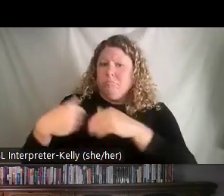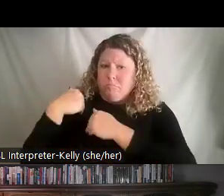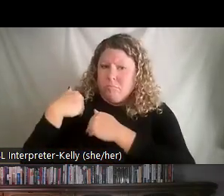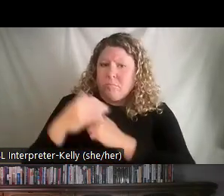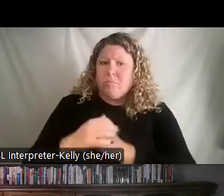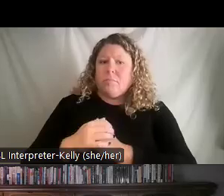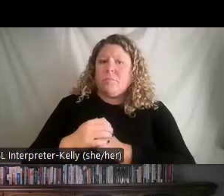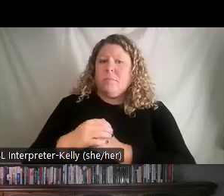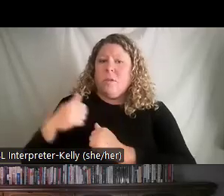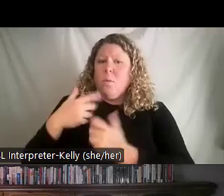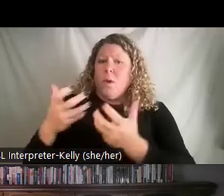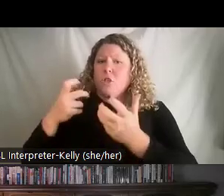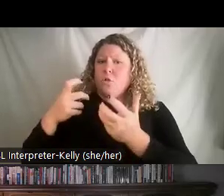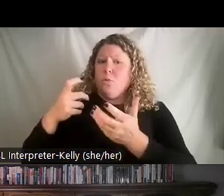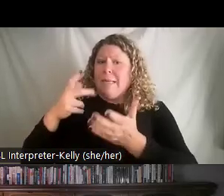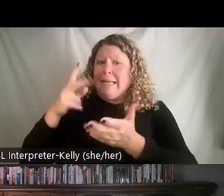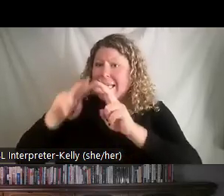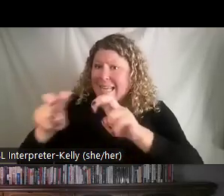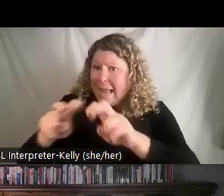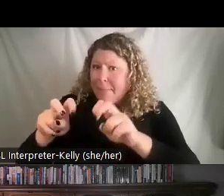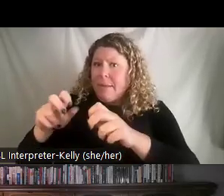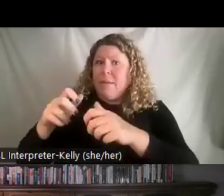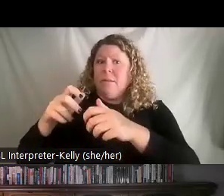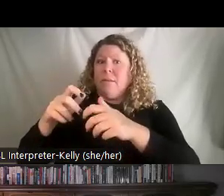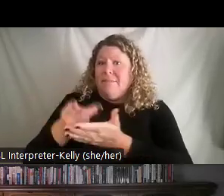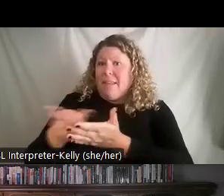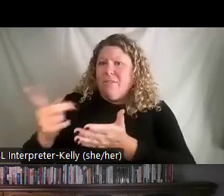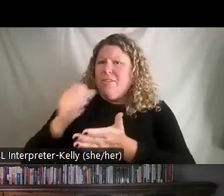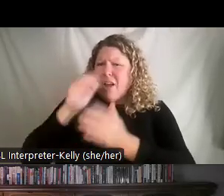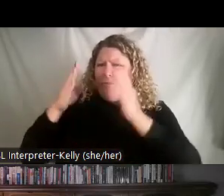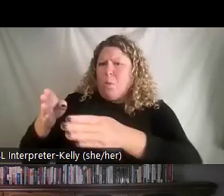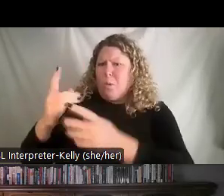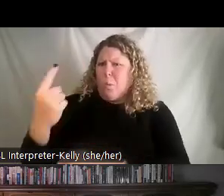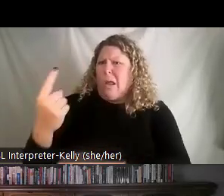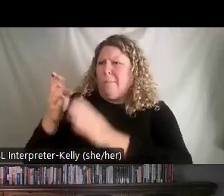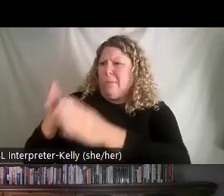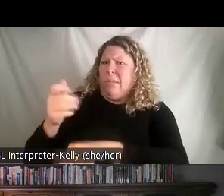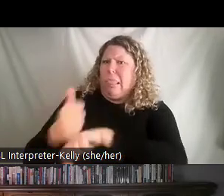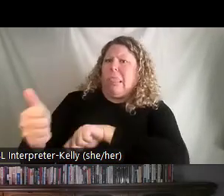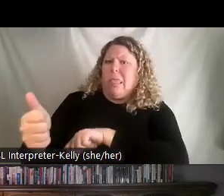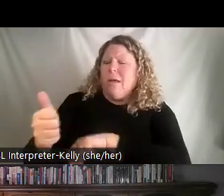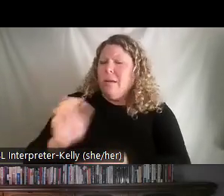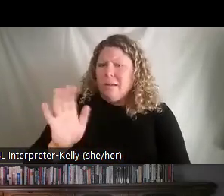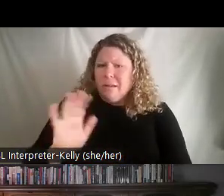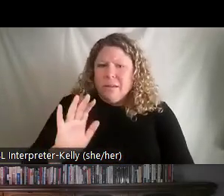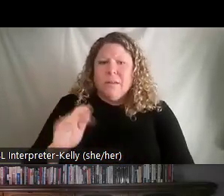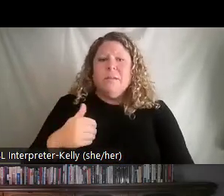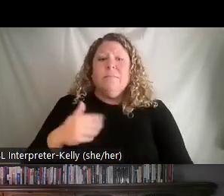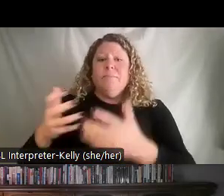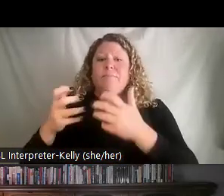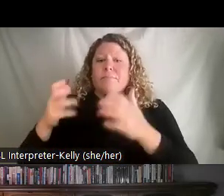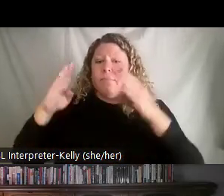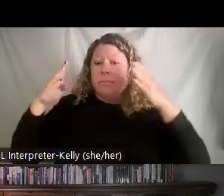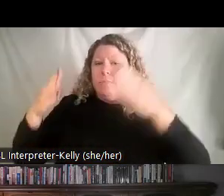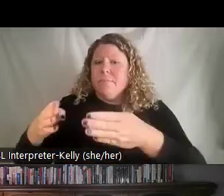process for the failures versus focusing and blaming the individual. In lean leadership, want to focus the improvement efforts on flow